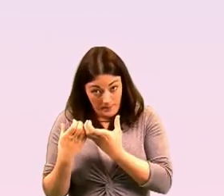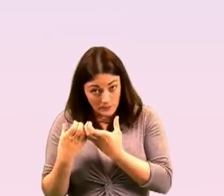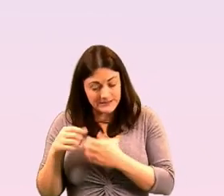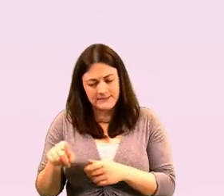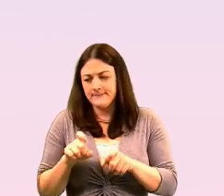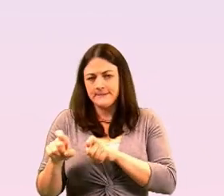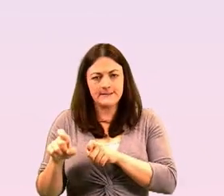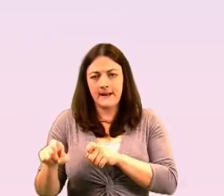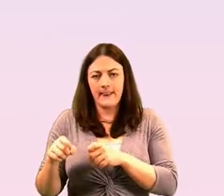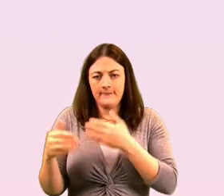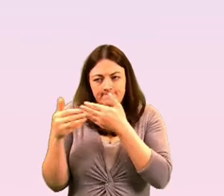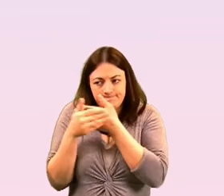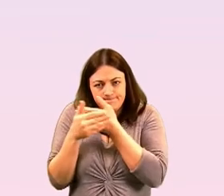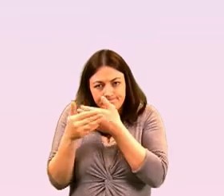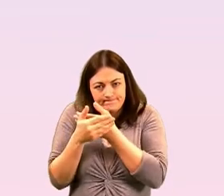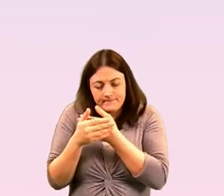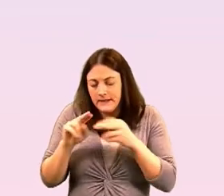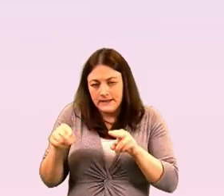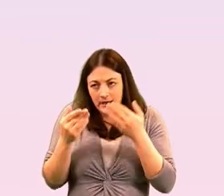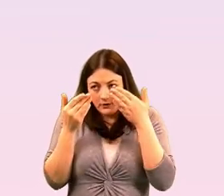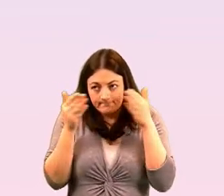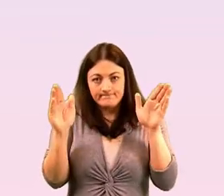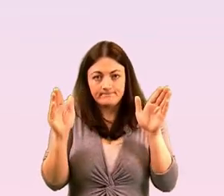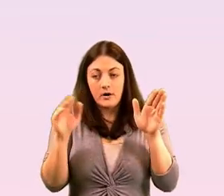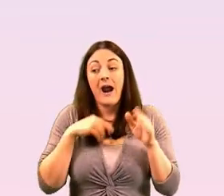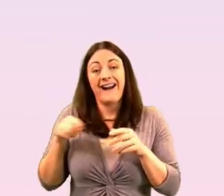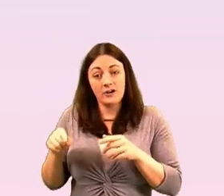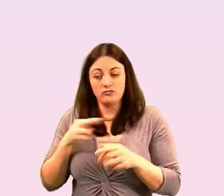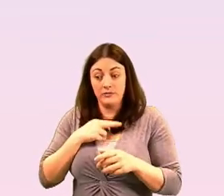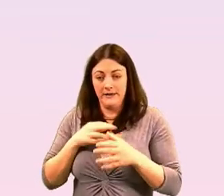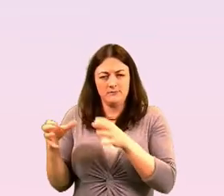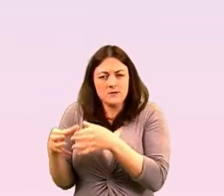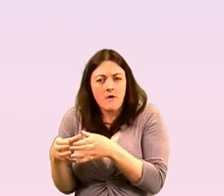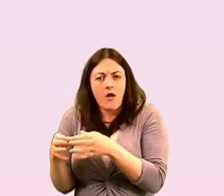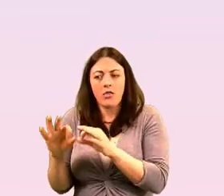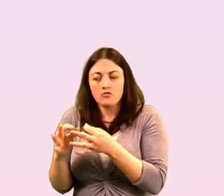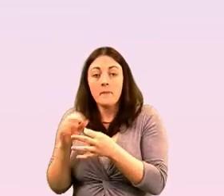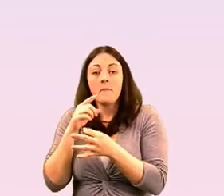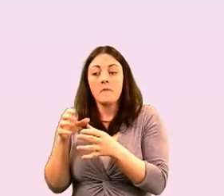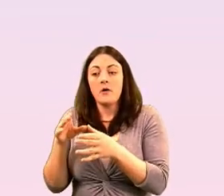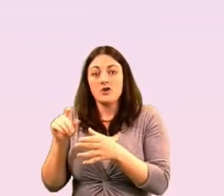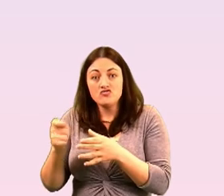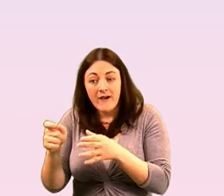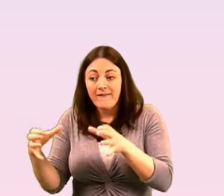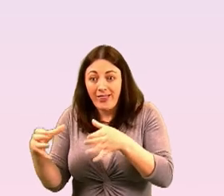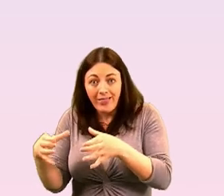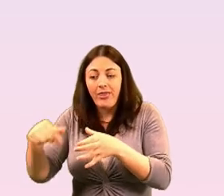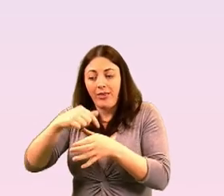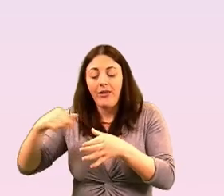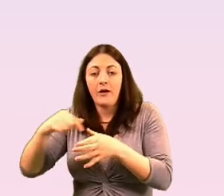invisible group and marginalized group within their own community and indeed within the lgbti community